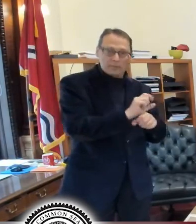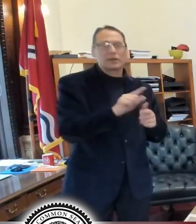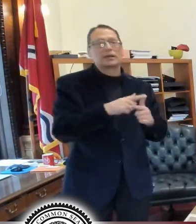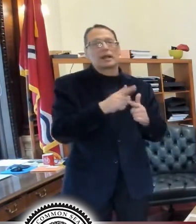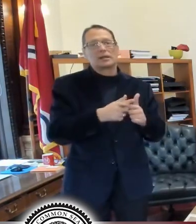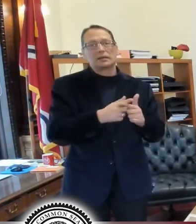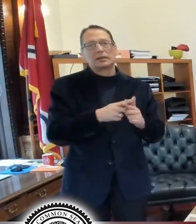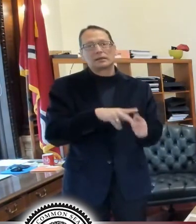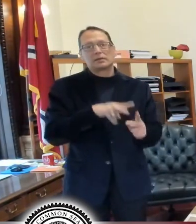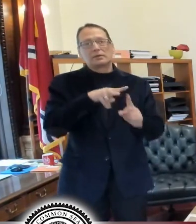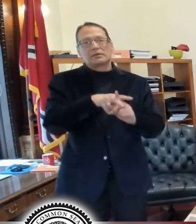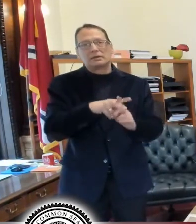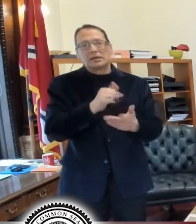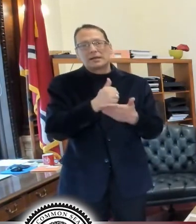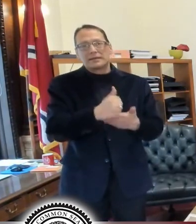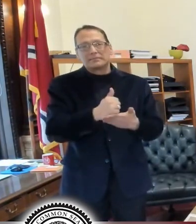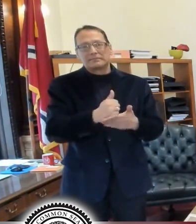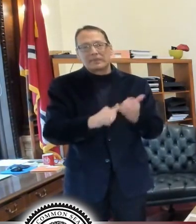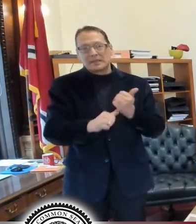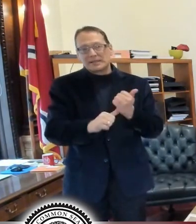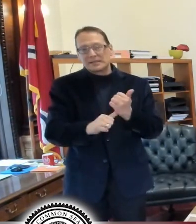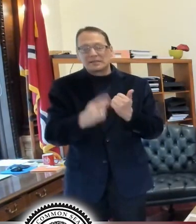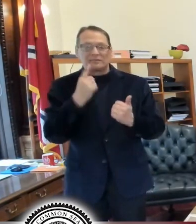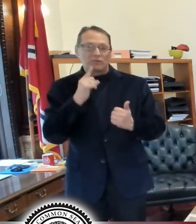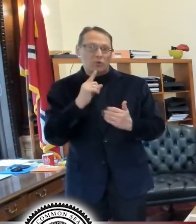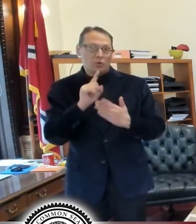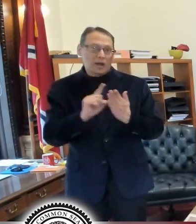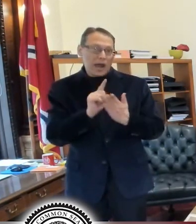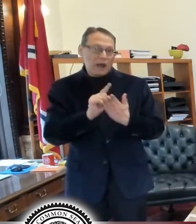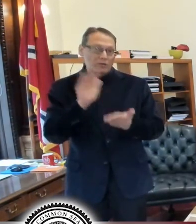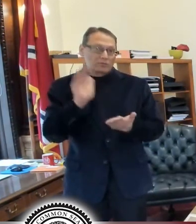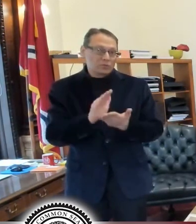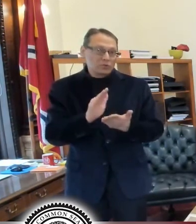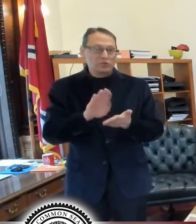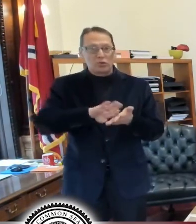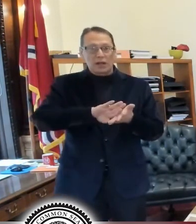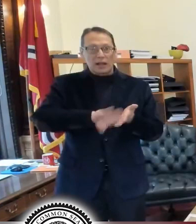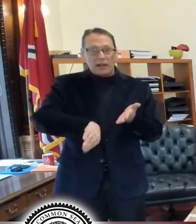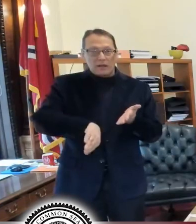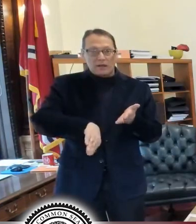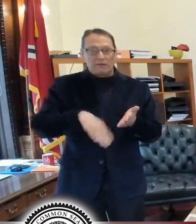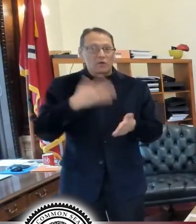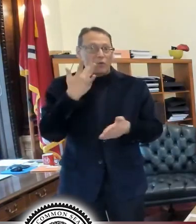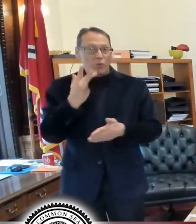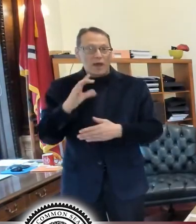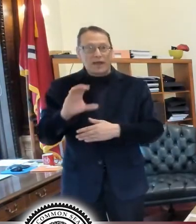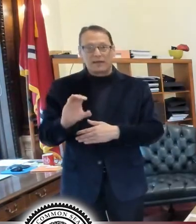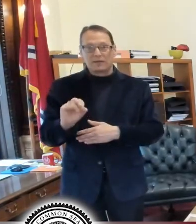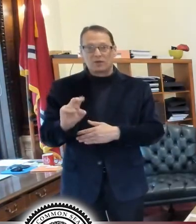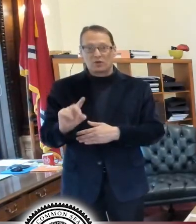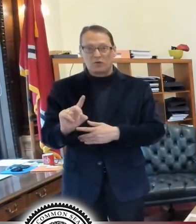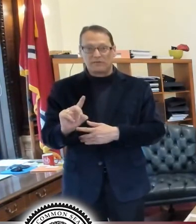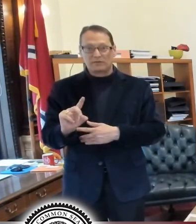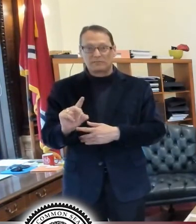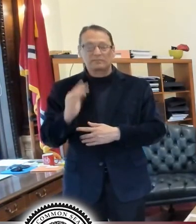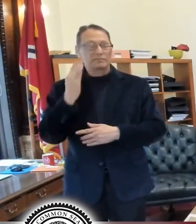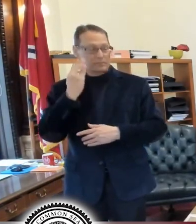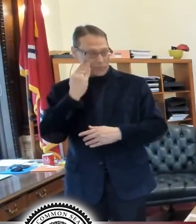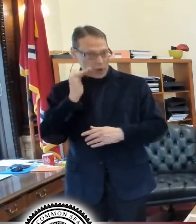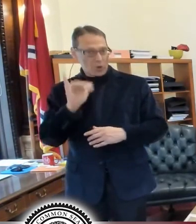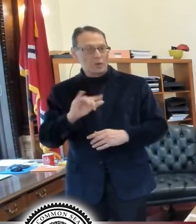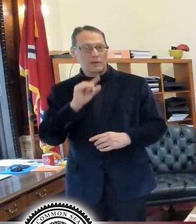utility assistance for people that have been laid off or their hours have been reduced as a result of COVID. We know it's very serious